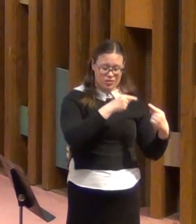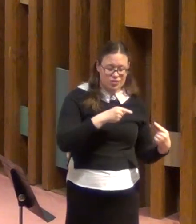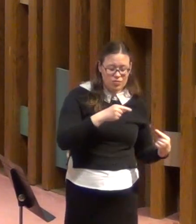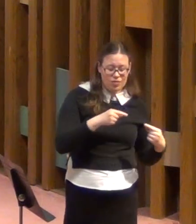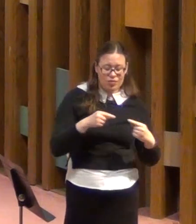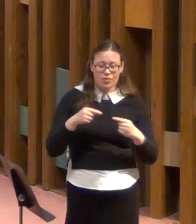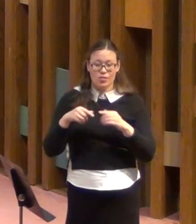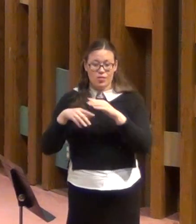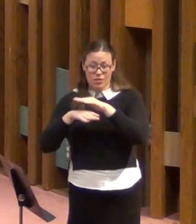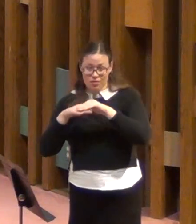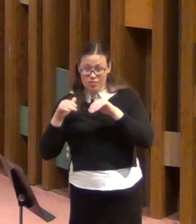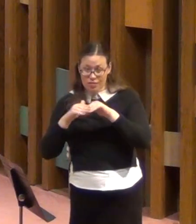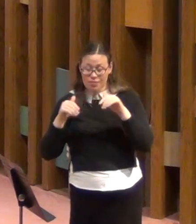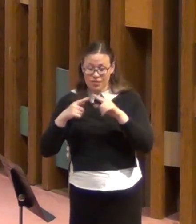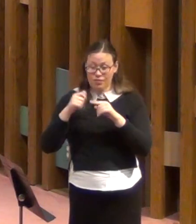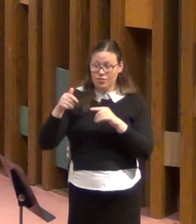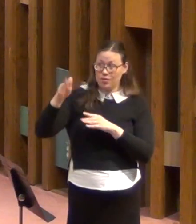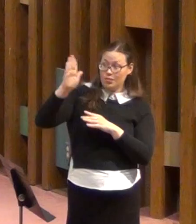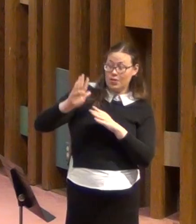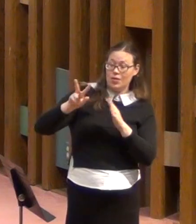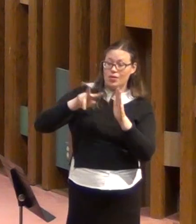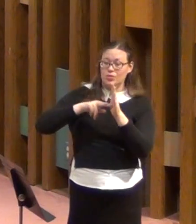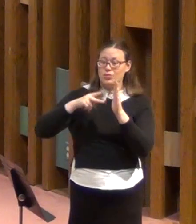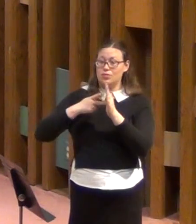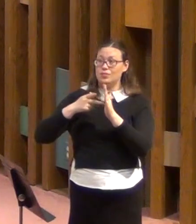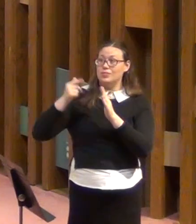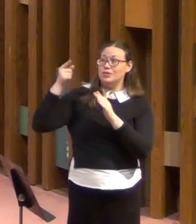where? Through Christ.